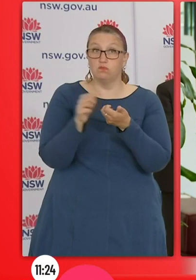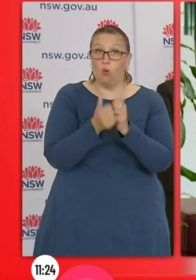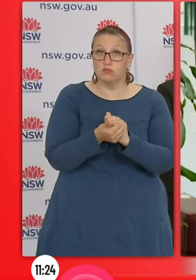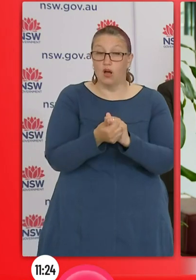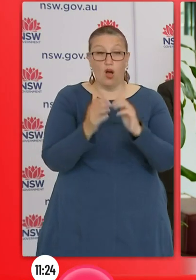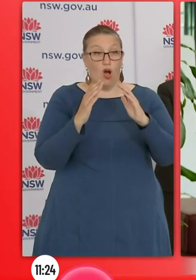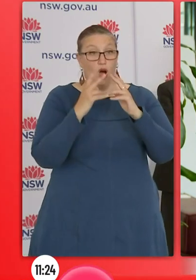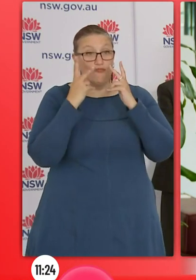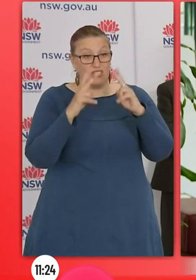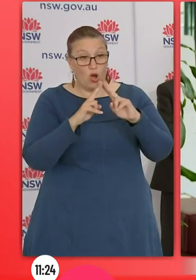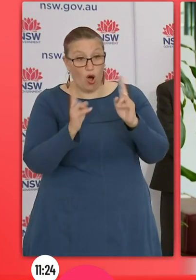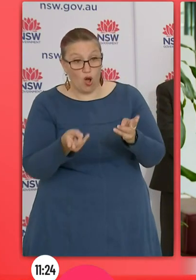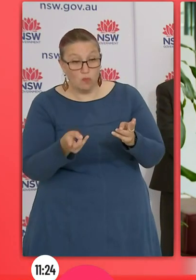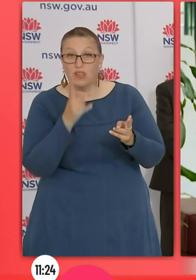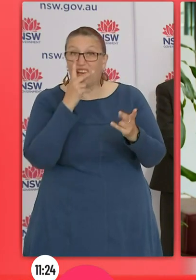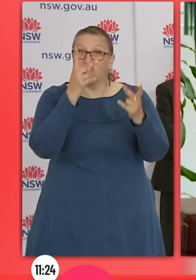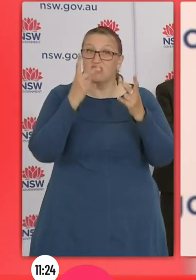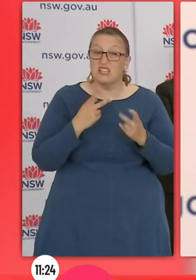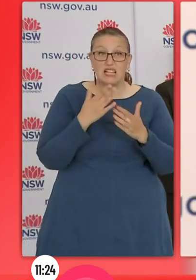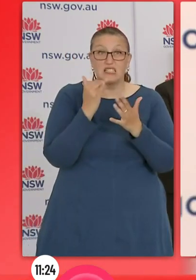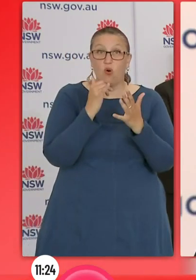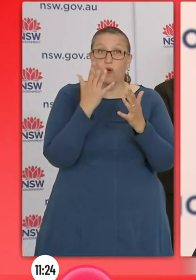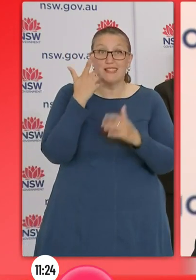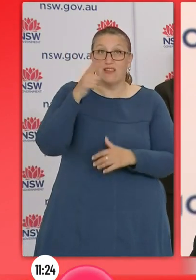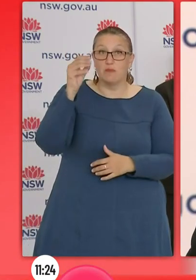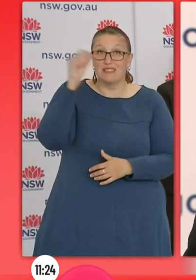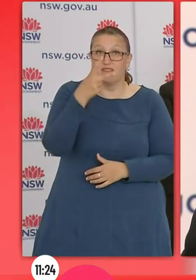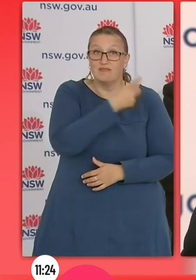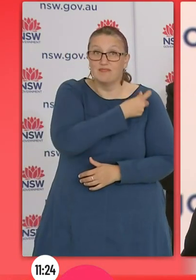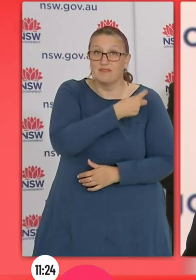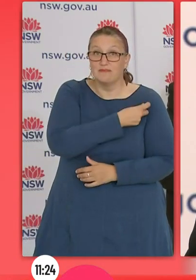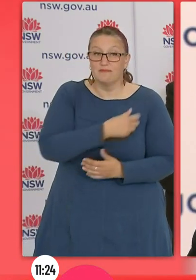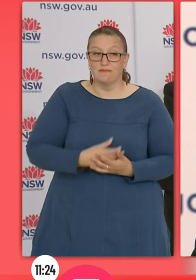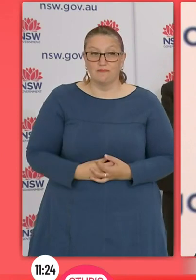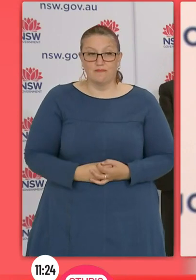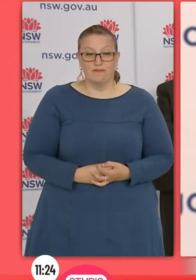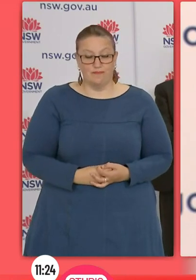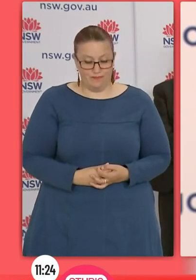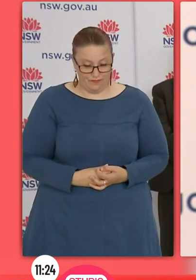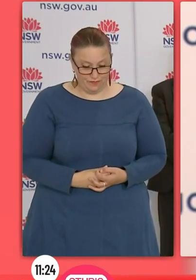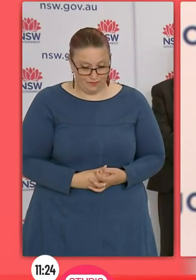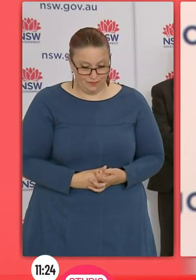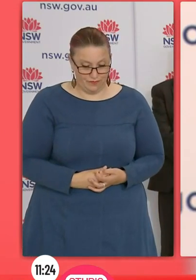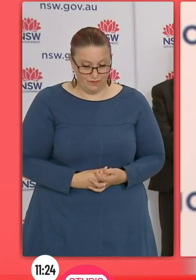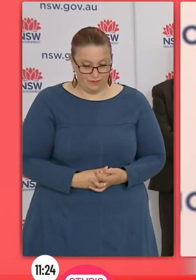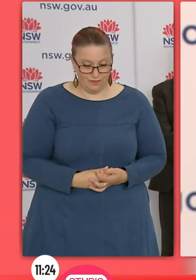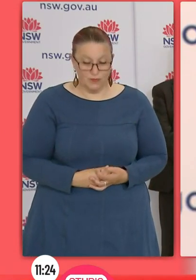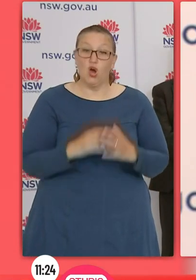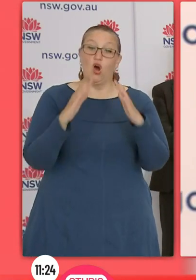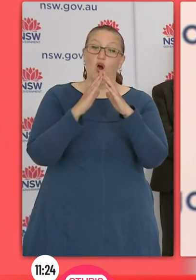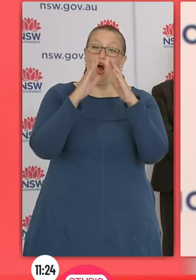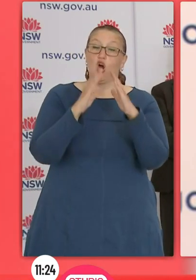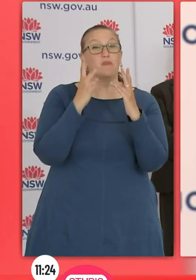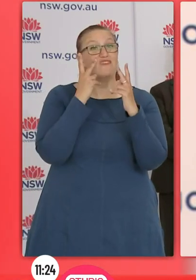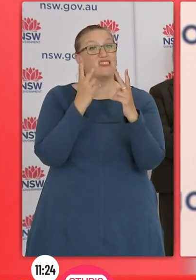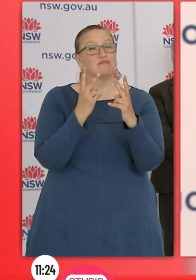are on the table, cinemas are on Well, obviously things like, as I said, high risk, high risk issues like home visits is what the greatest